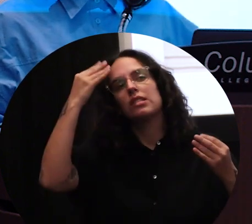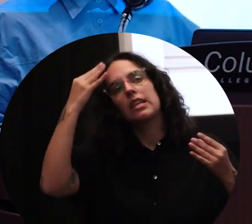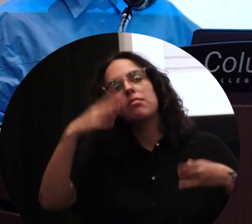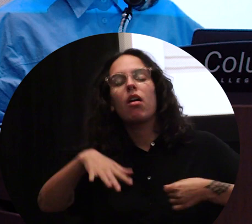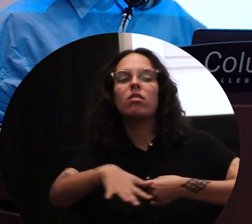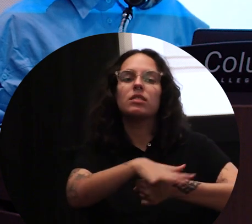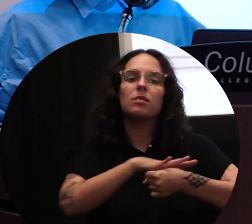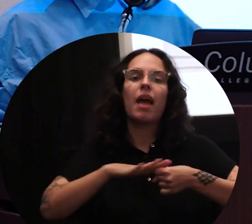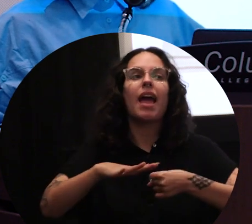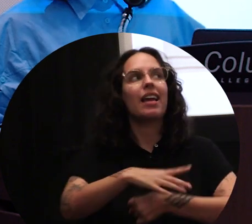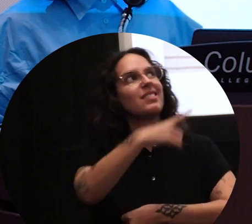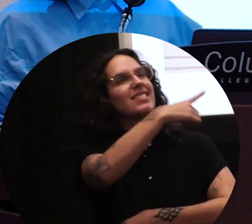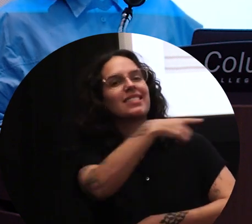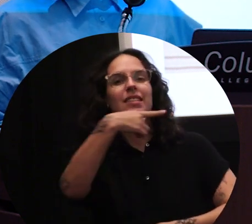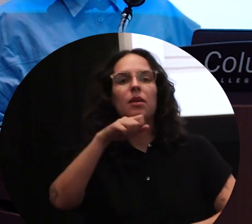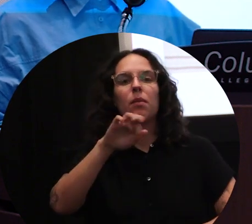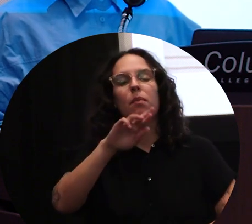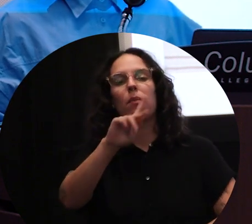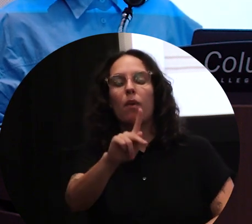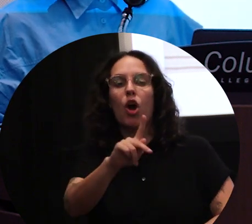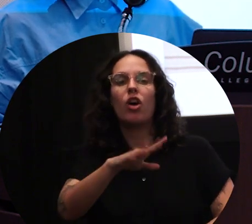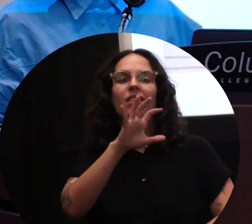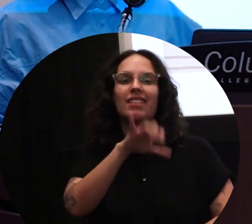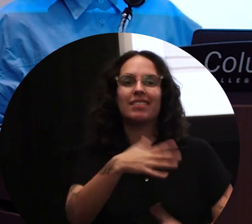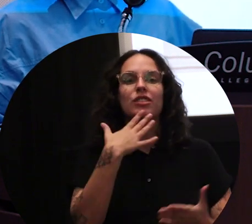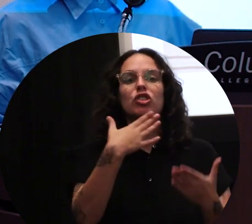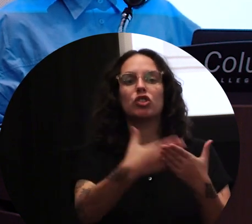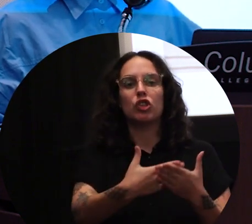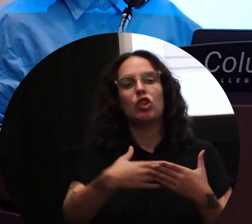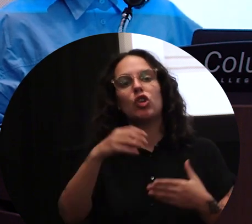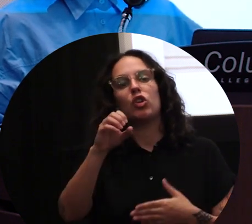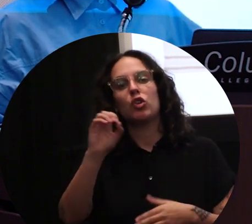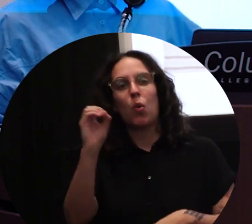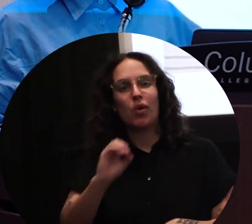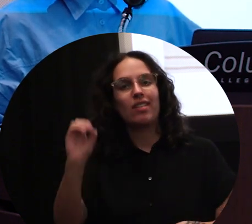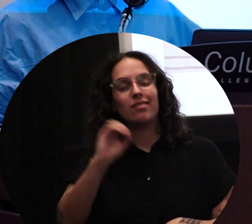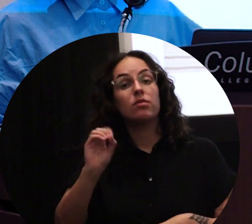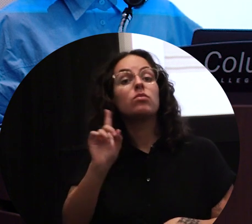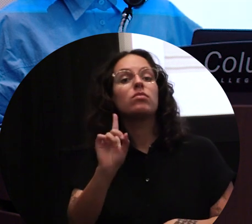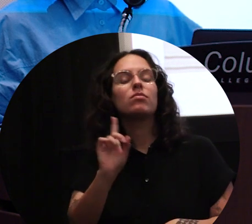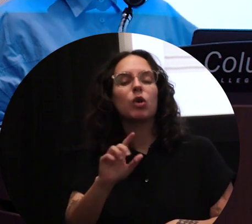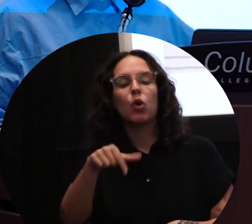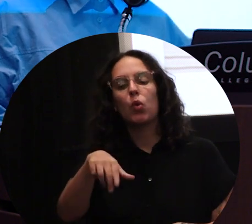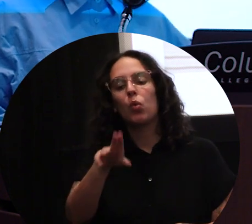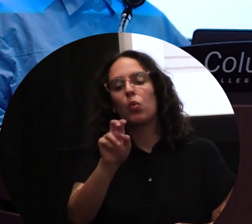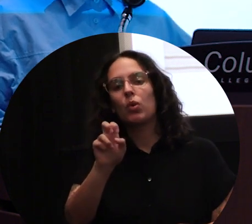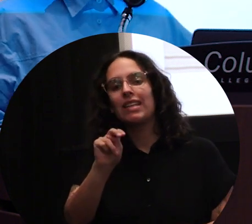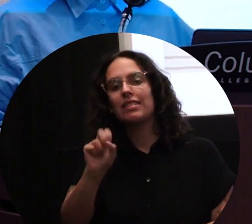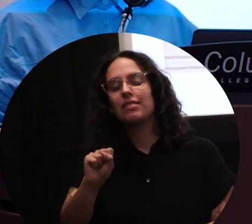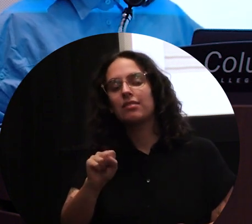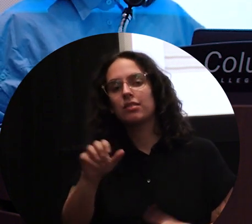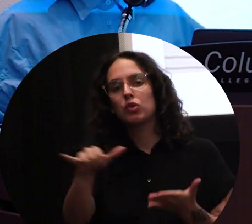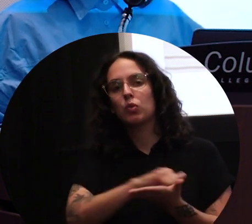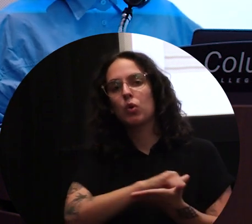Socrates Sculpture Park is a really great organization. And it's located in Queens, New York, and this is my first